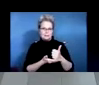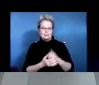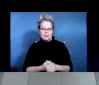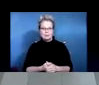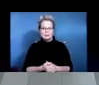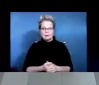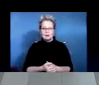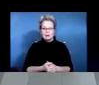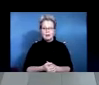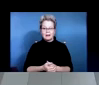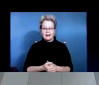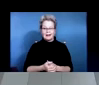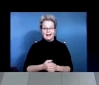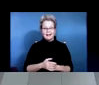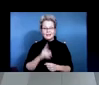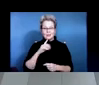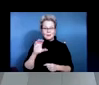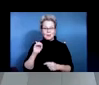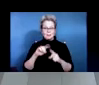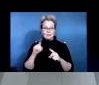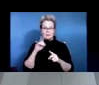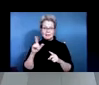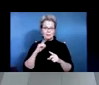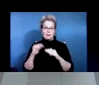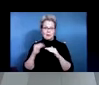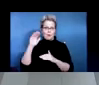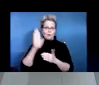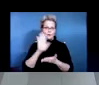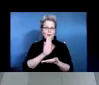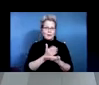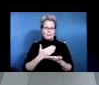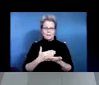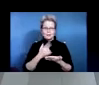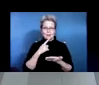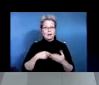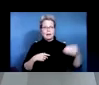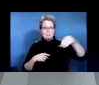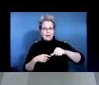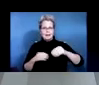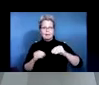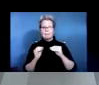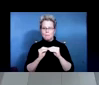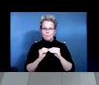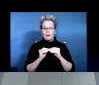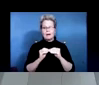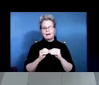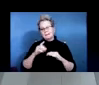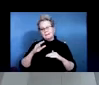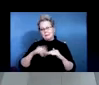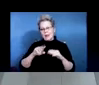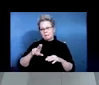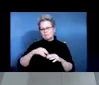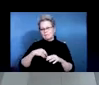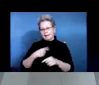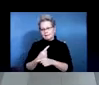company actually exceeded their budget quite a bit and paid a little bit more than what was typically allotted for clients just so that he could have the appropriate